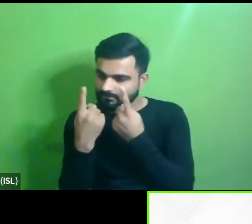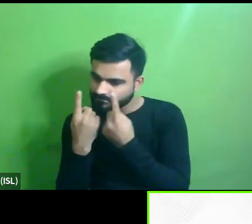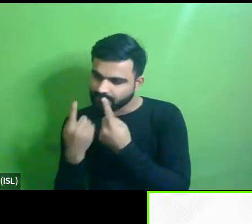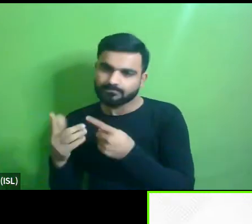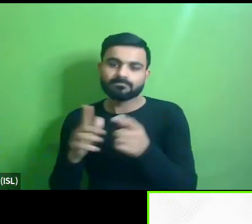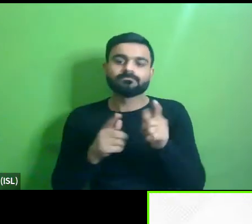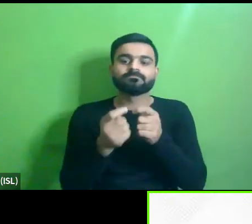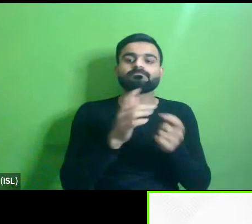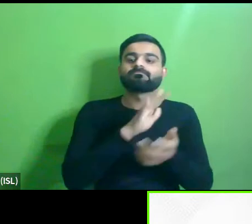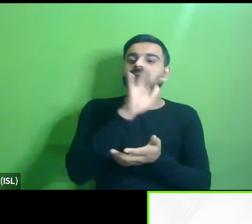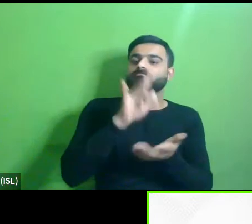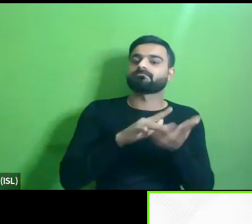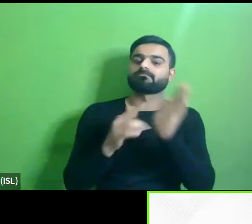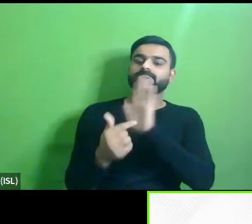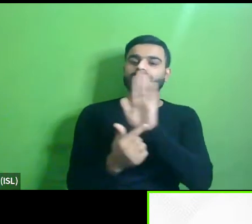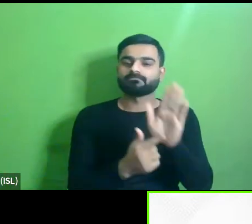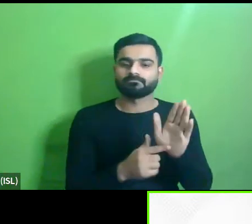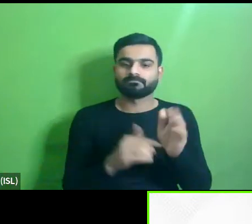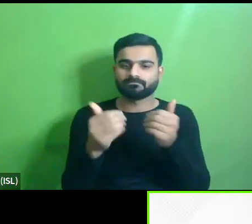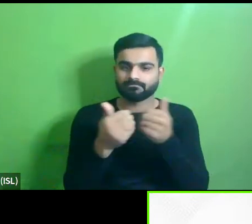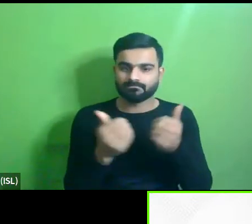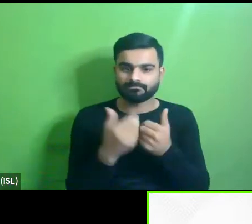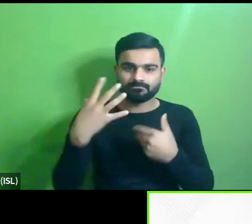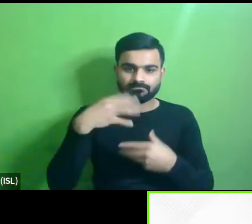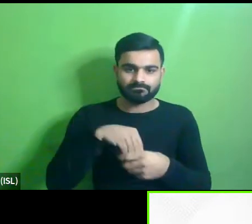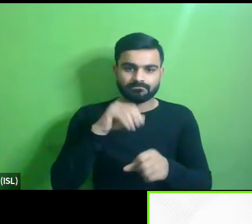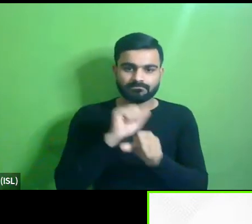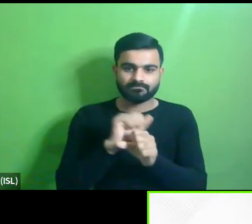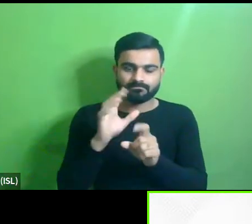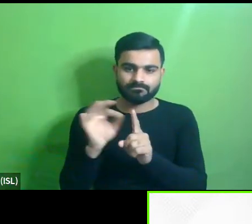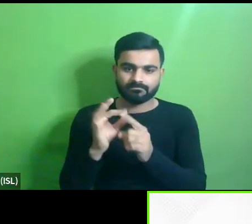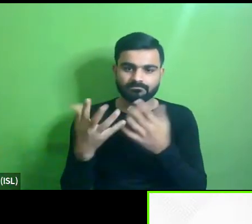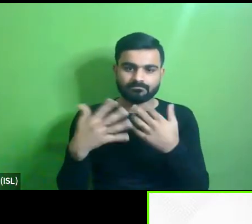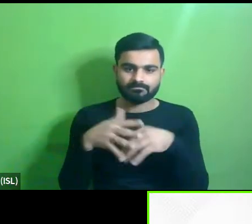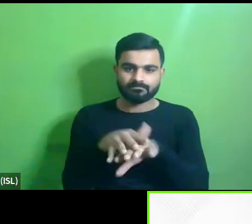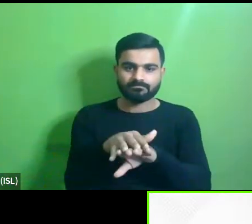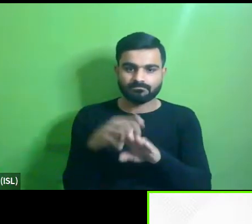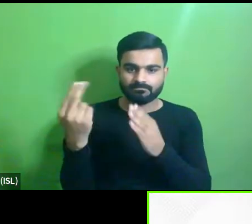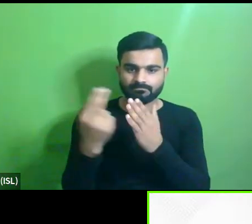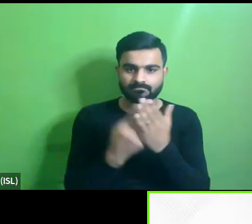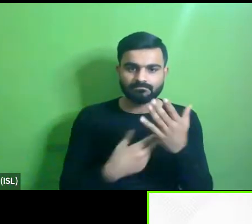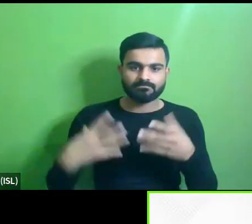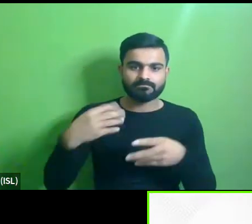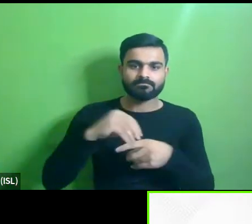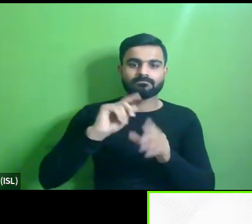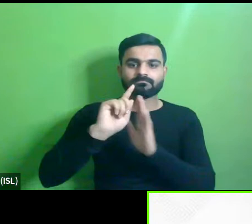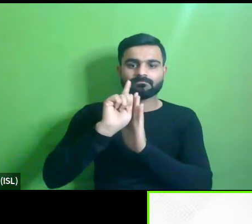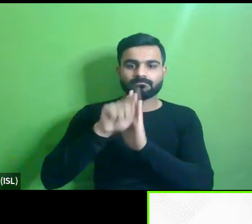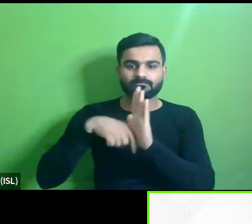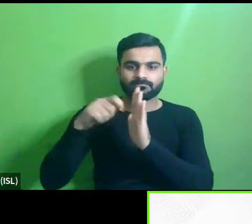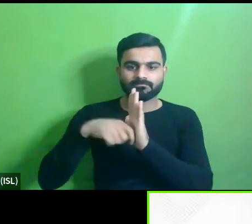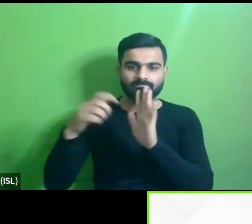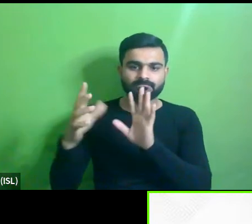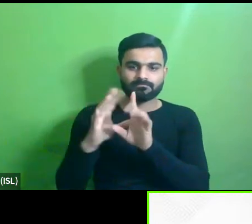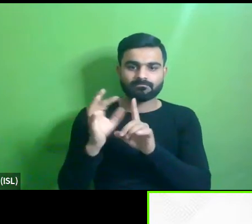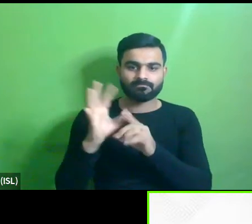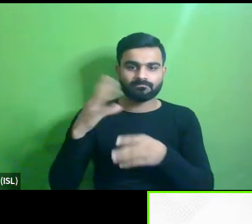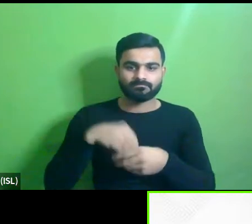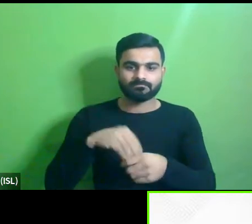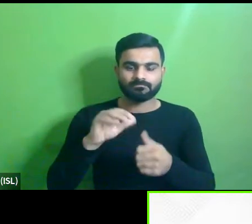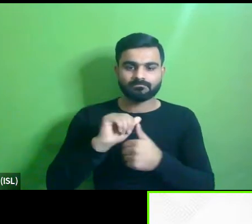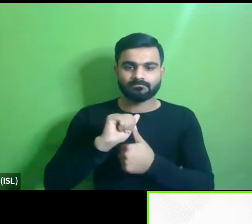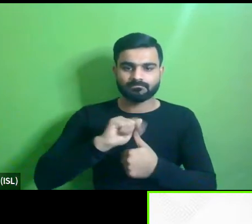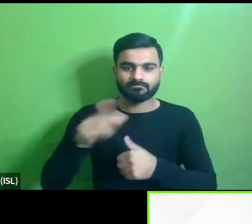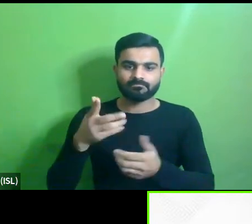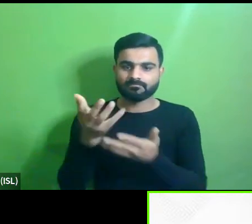operation space the significance of having uh inclusive design um in the entire project cycle was uh another thing which was